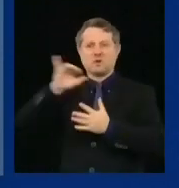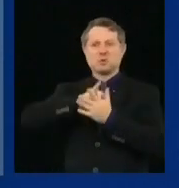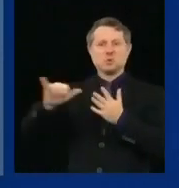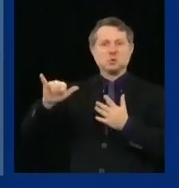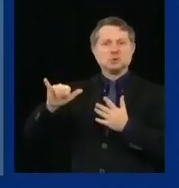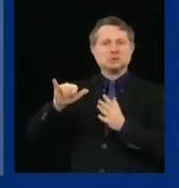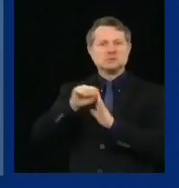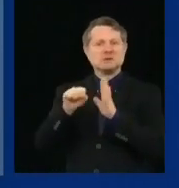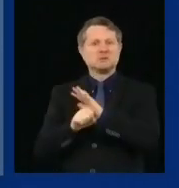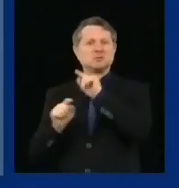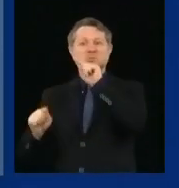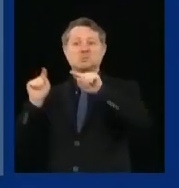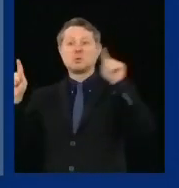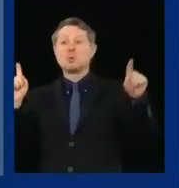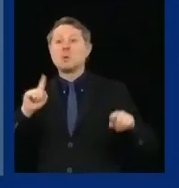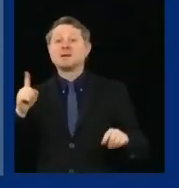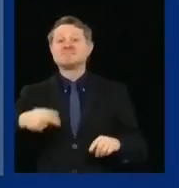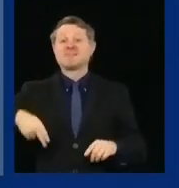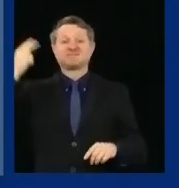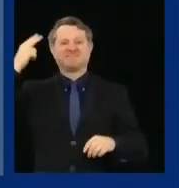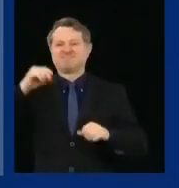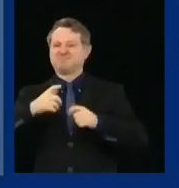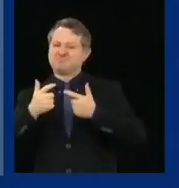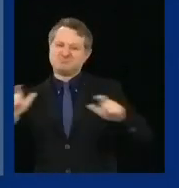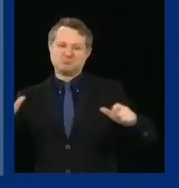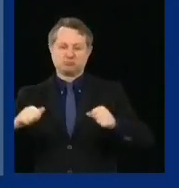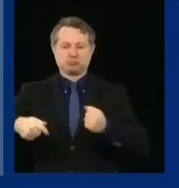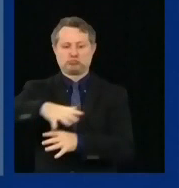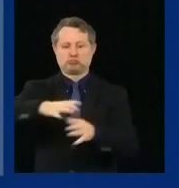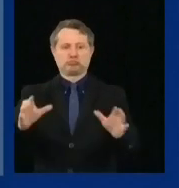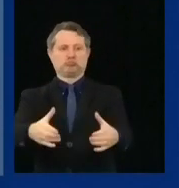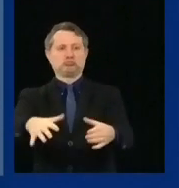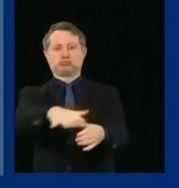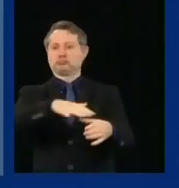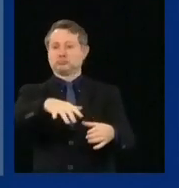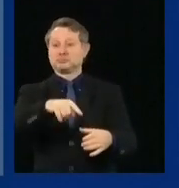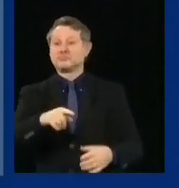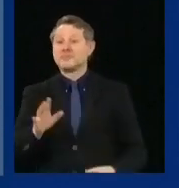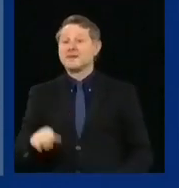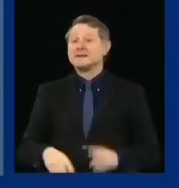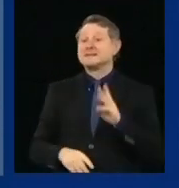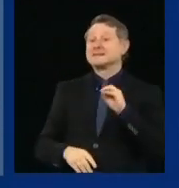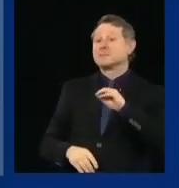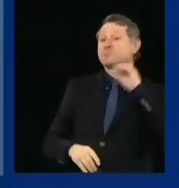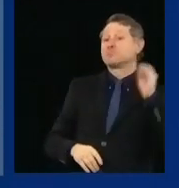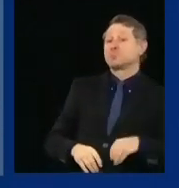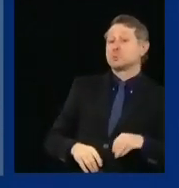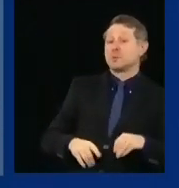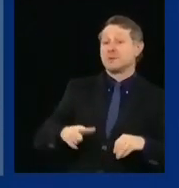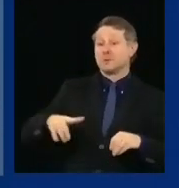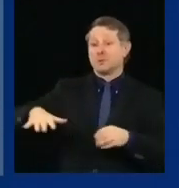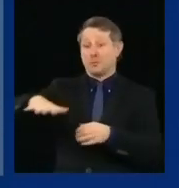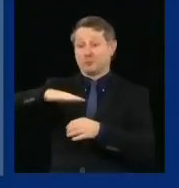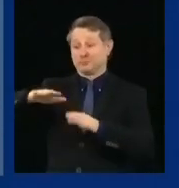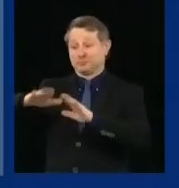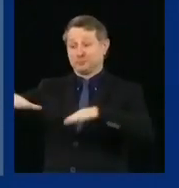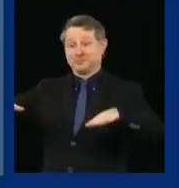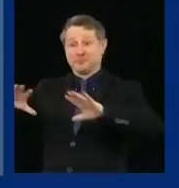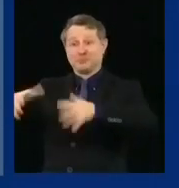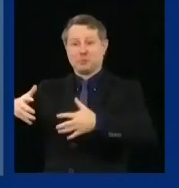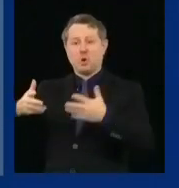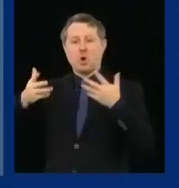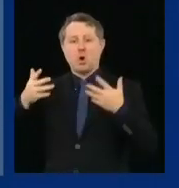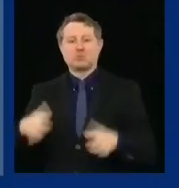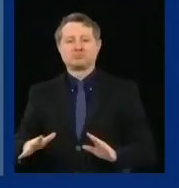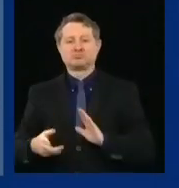population is. 60% of these children tested positive